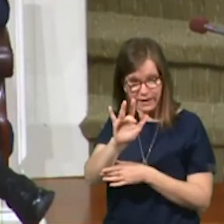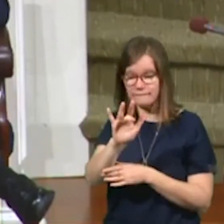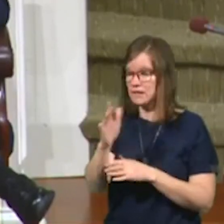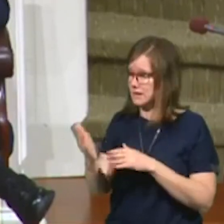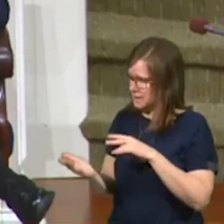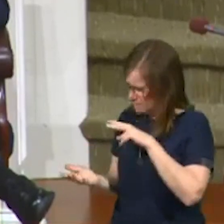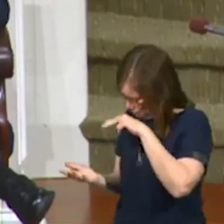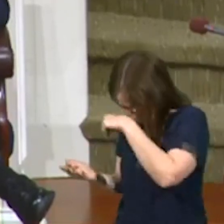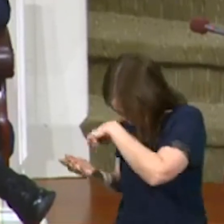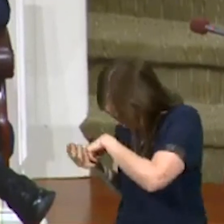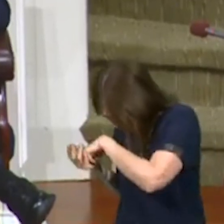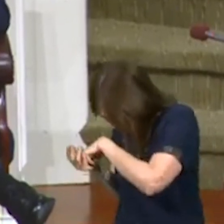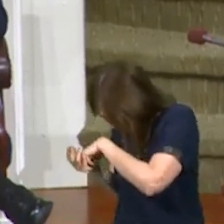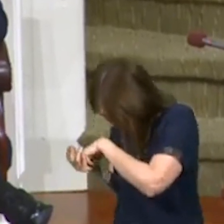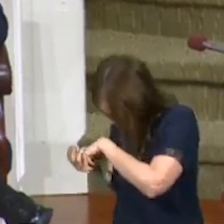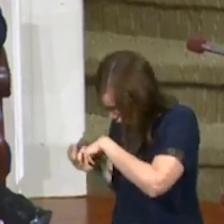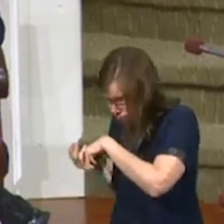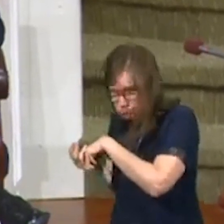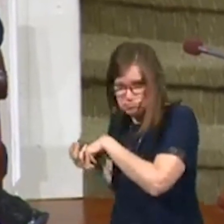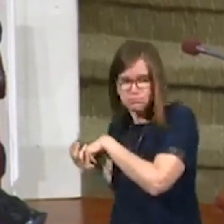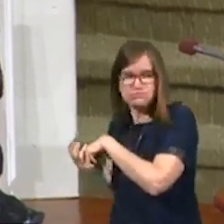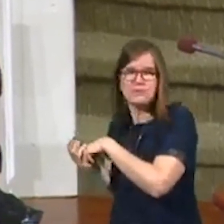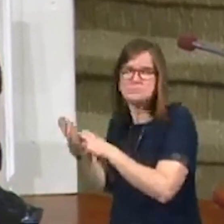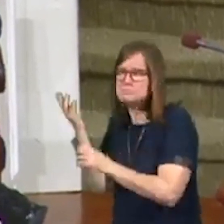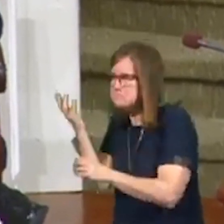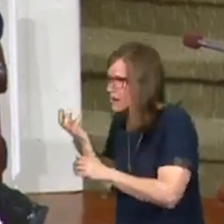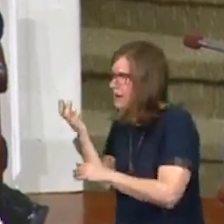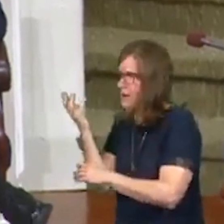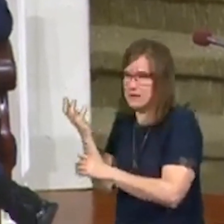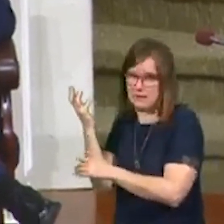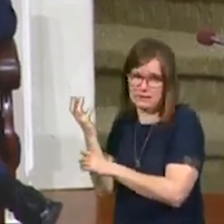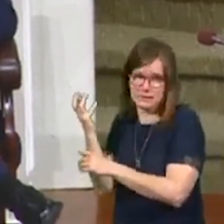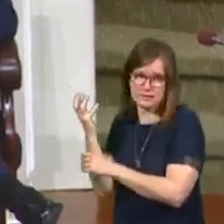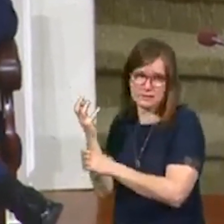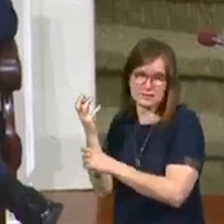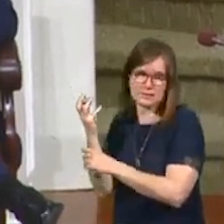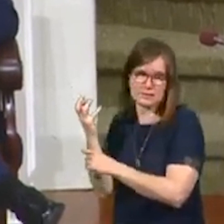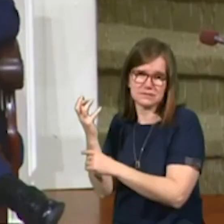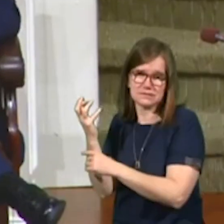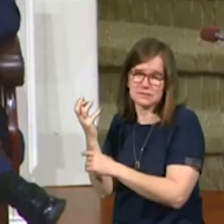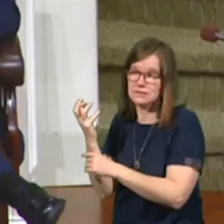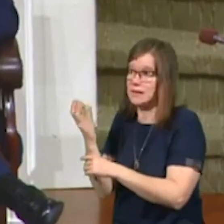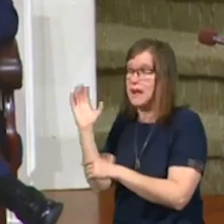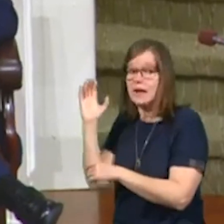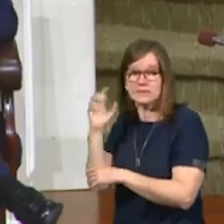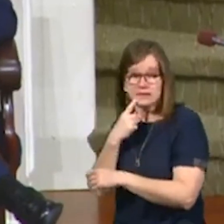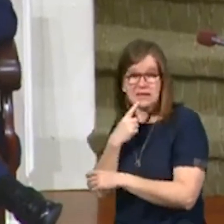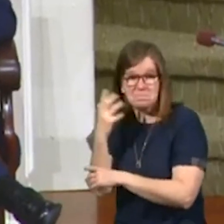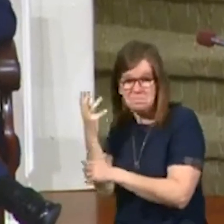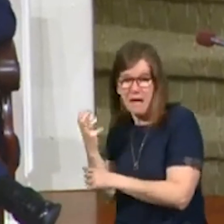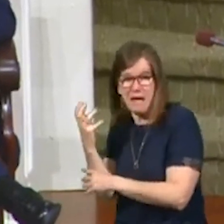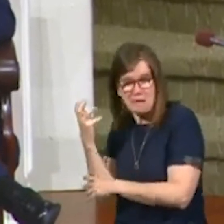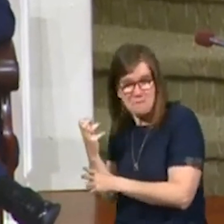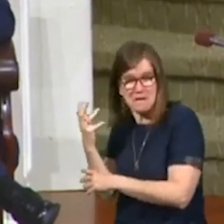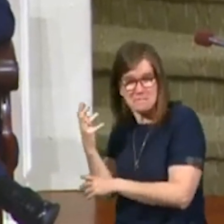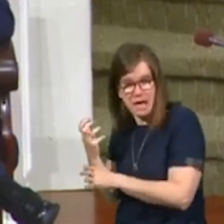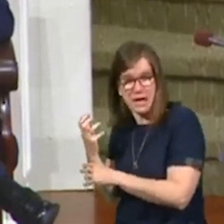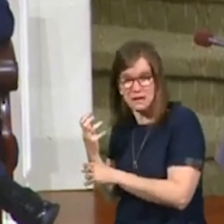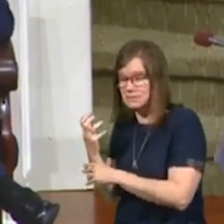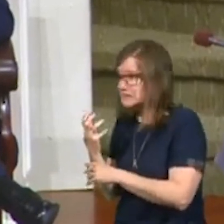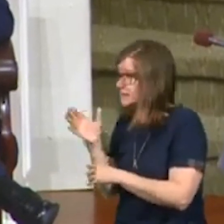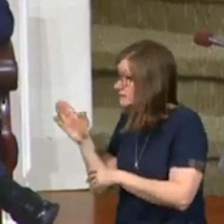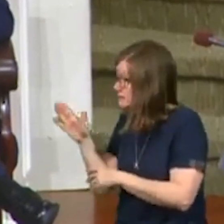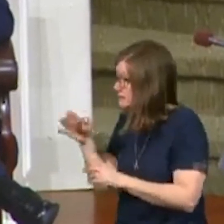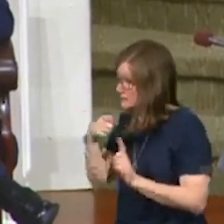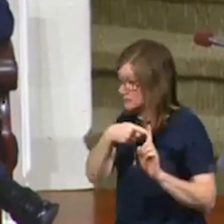falls at his feet and she begins to beg in verse 26 that she besought him. The Bible says she was begging him that he